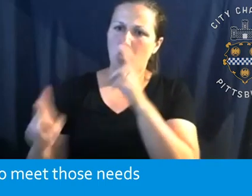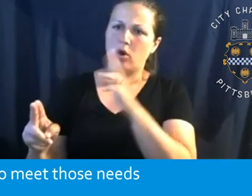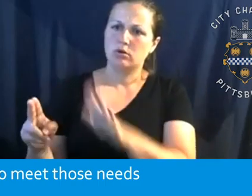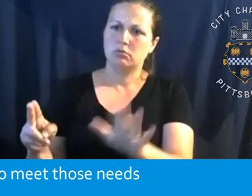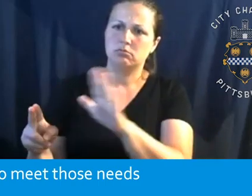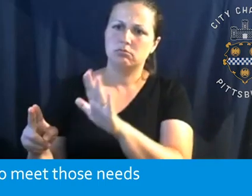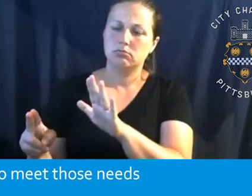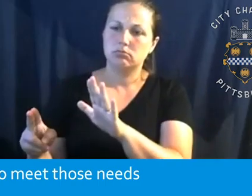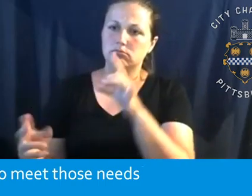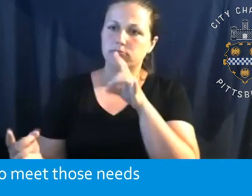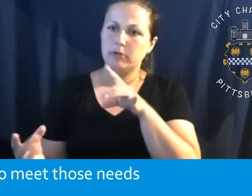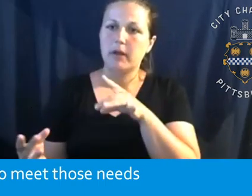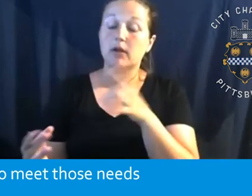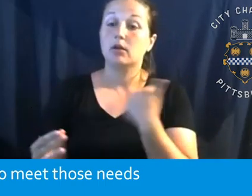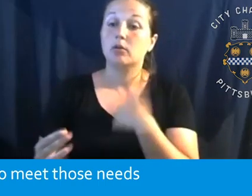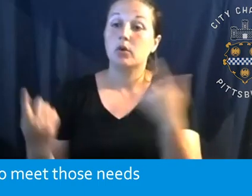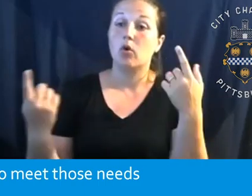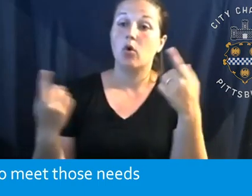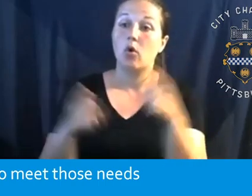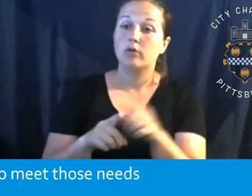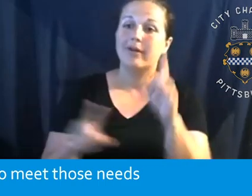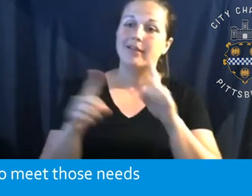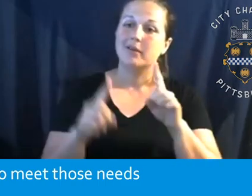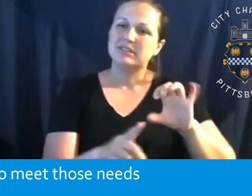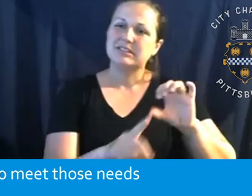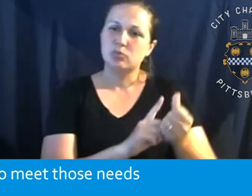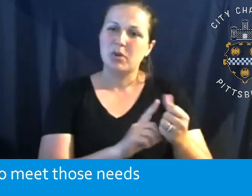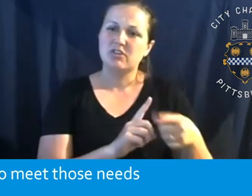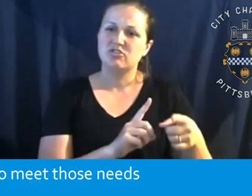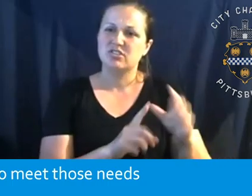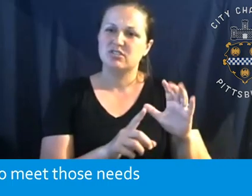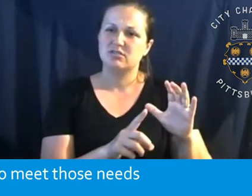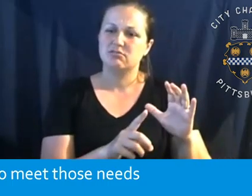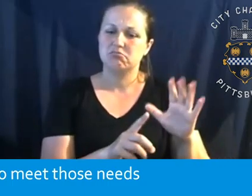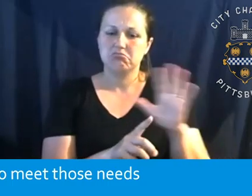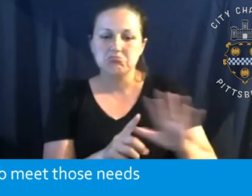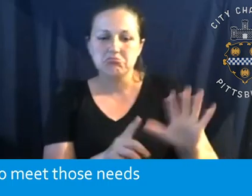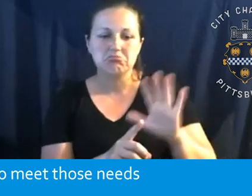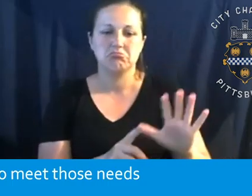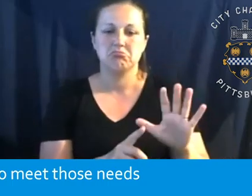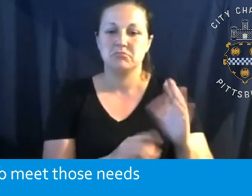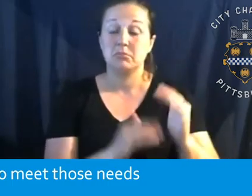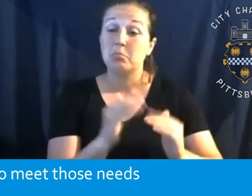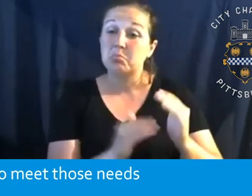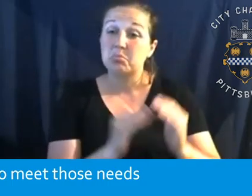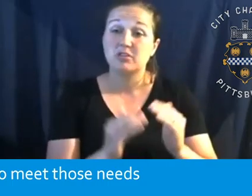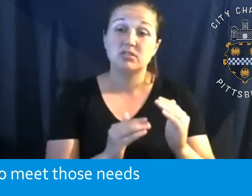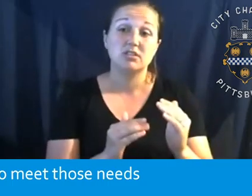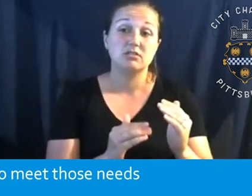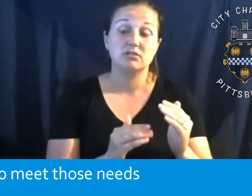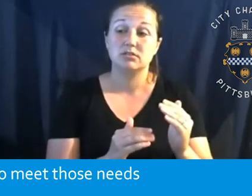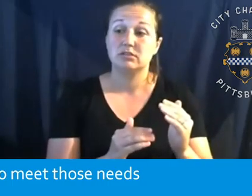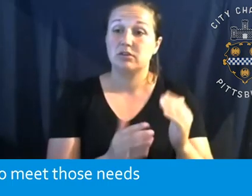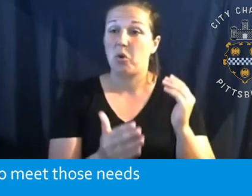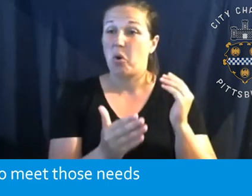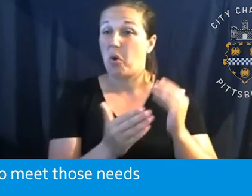consider the condition of the asset. If it's a building, what kind of condition is it in? How close is it, the roof to an end of